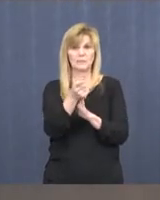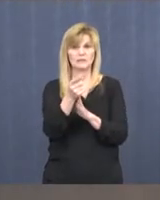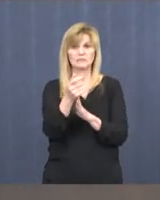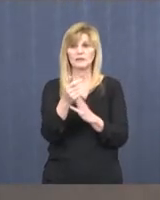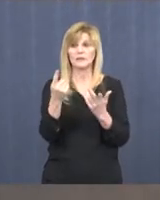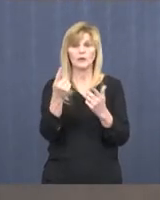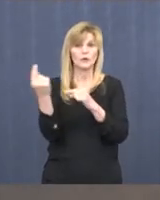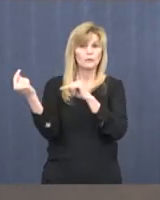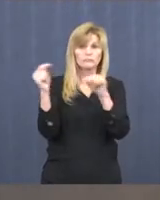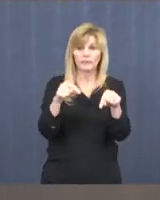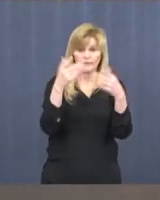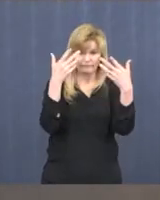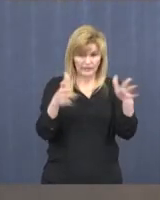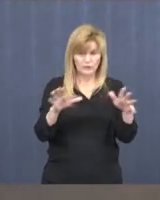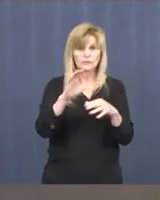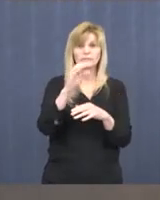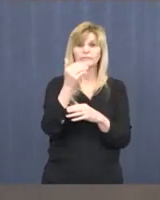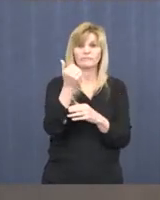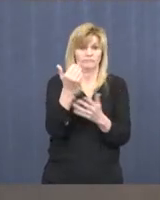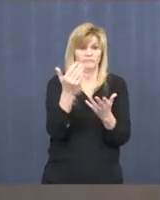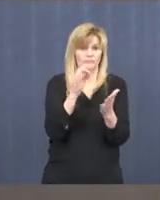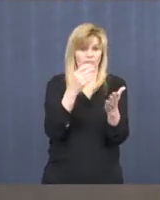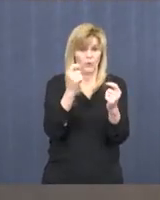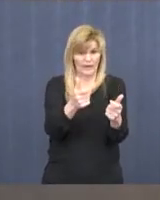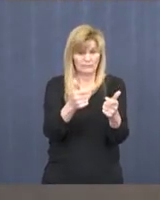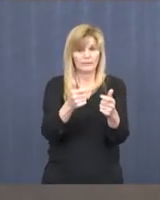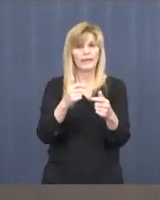will have to come to your door. Again, social distancing.